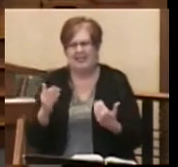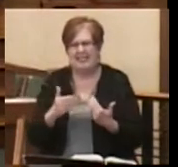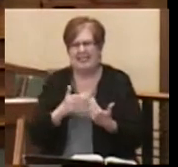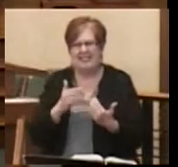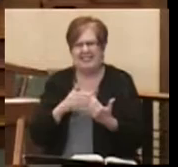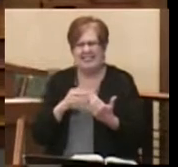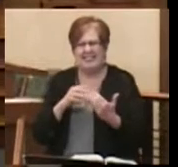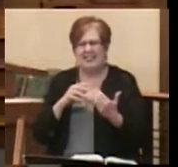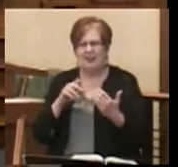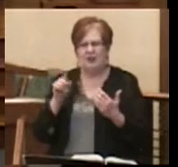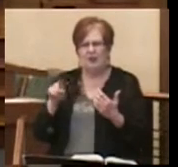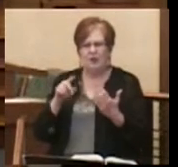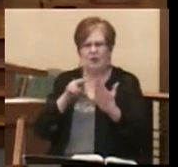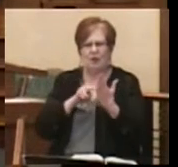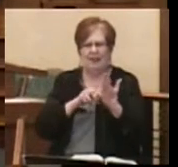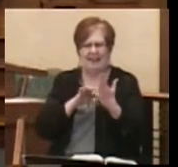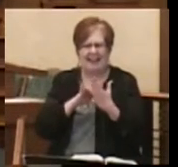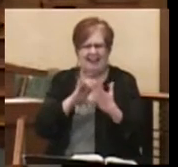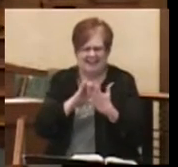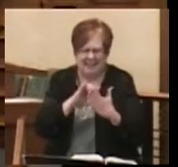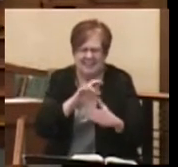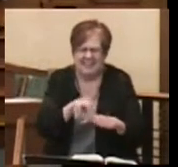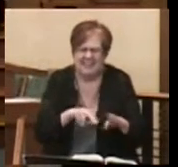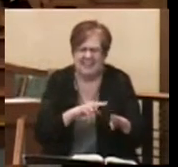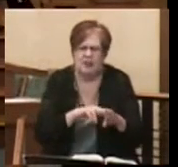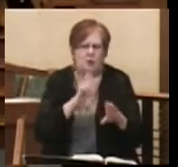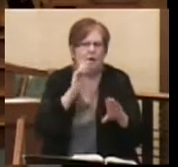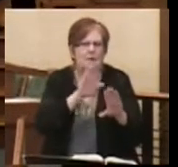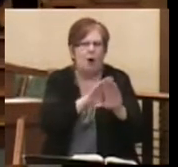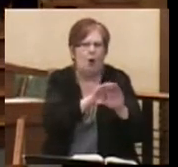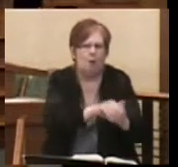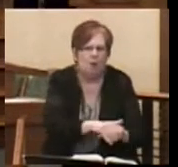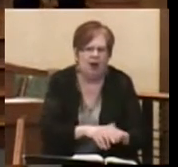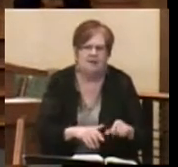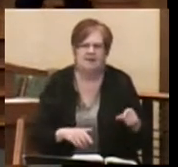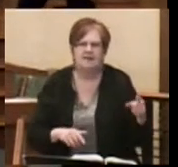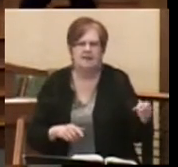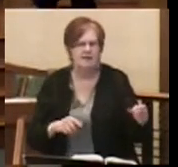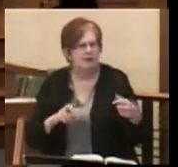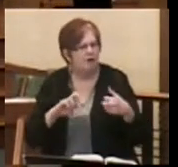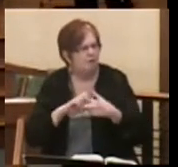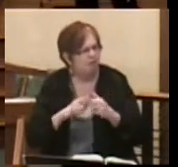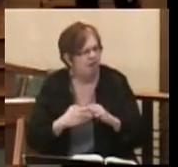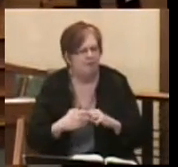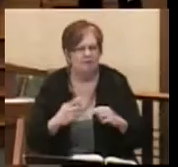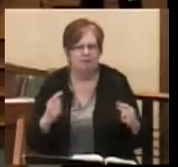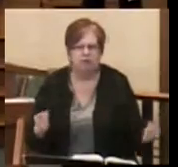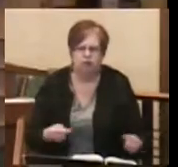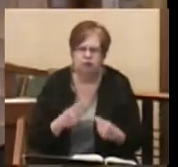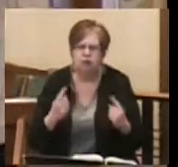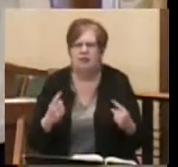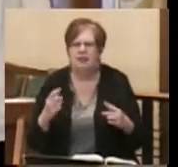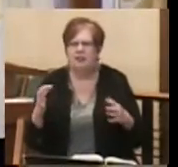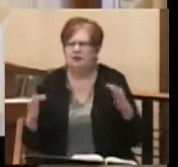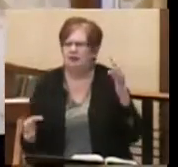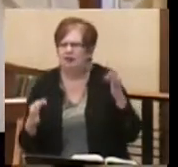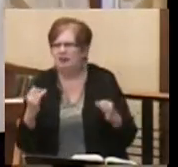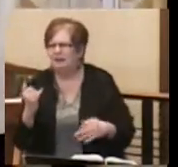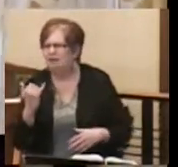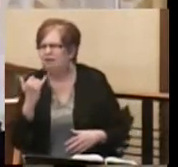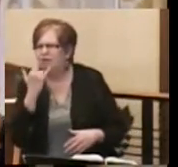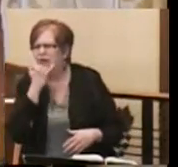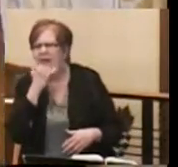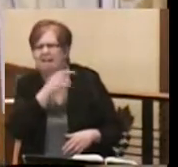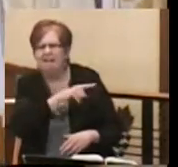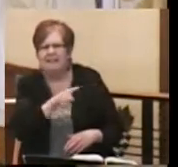read that nation in there. This nation would be oppressed and afflicted. By a perversion of justice, this nation